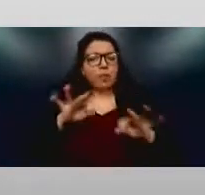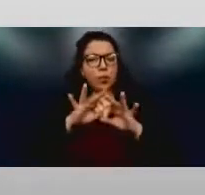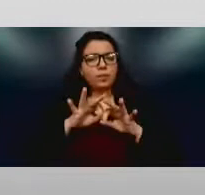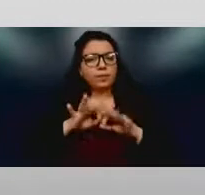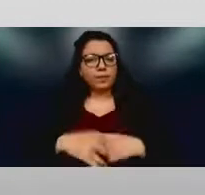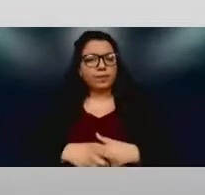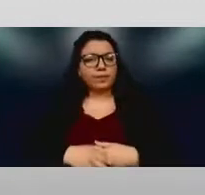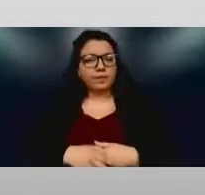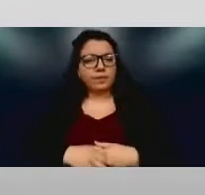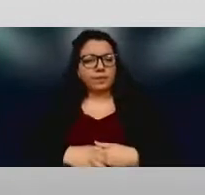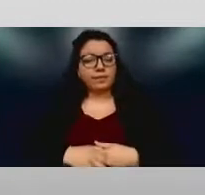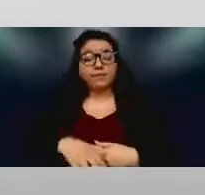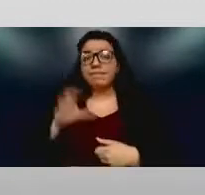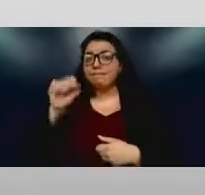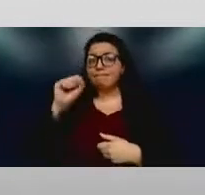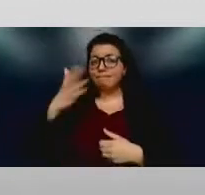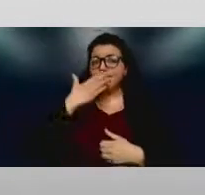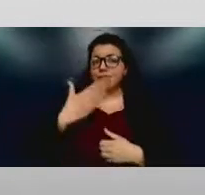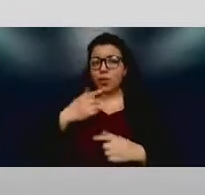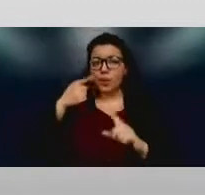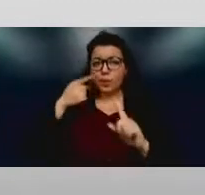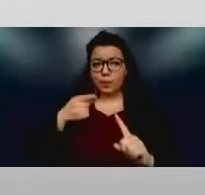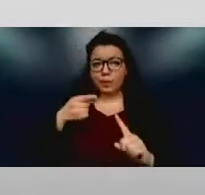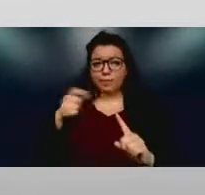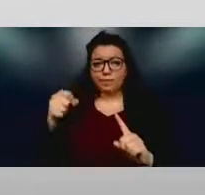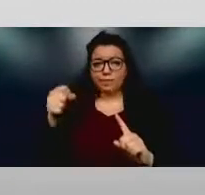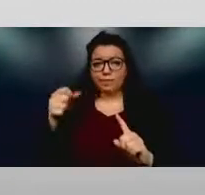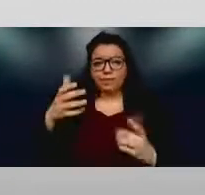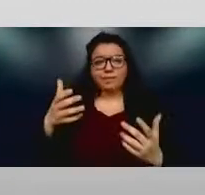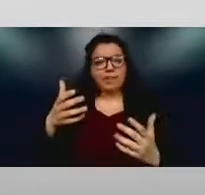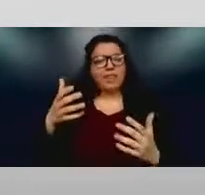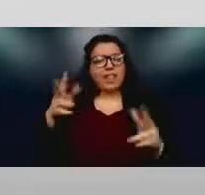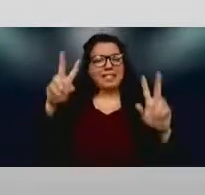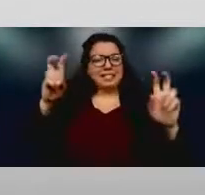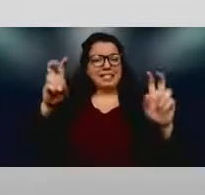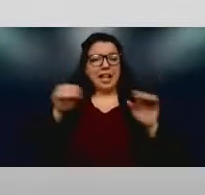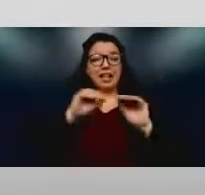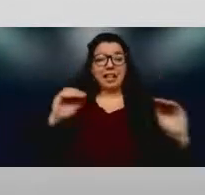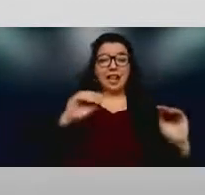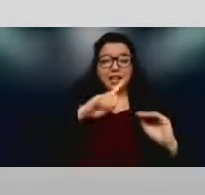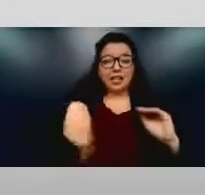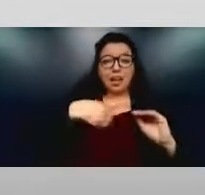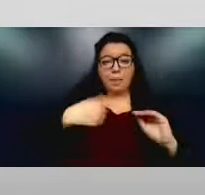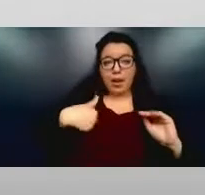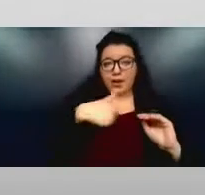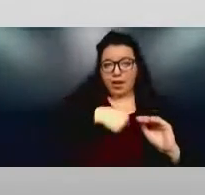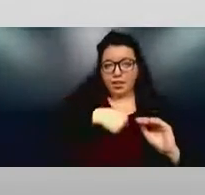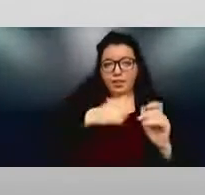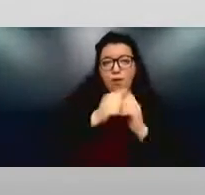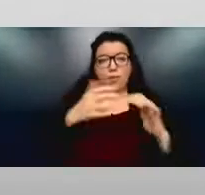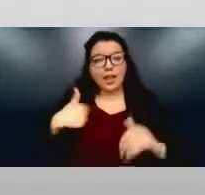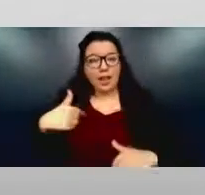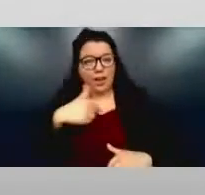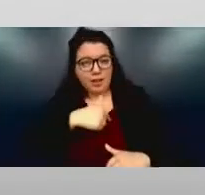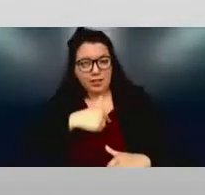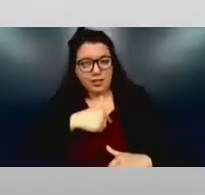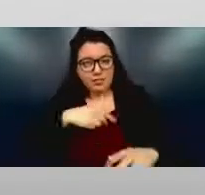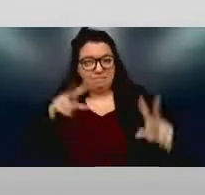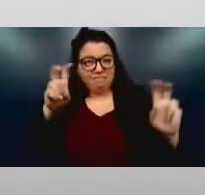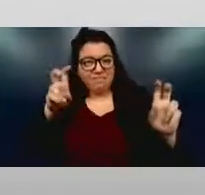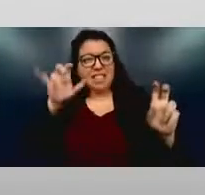Yeah, that's a great point, I think. Done nothing about us without us. Kind of slogan applied to